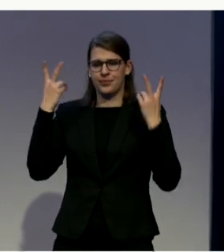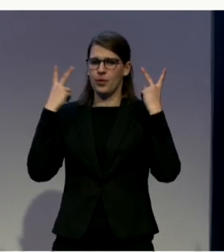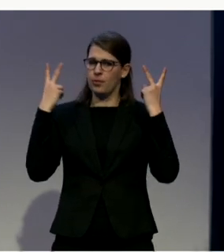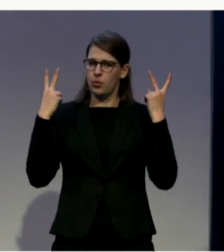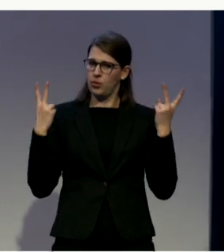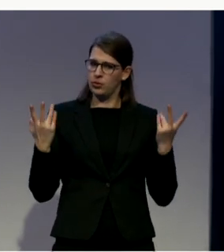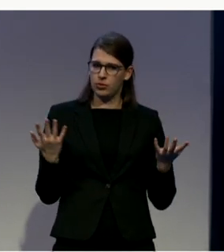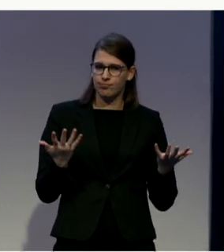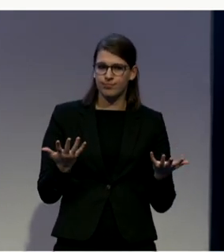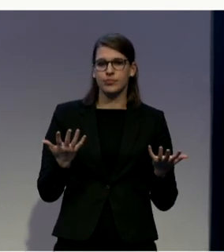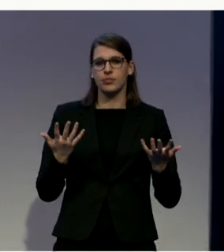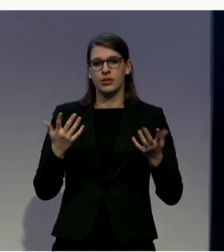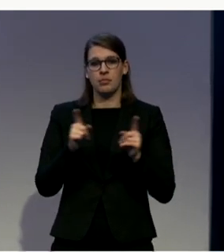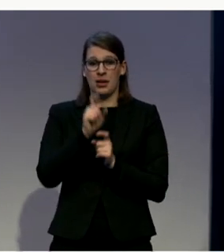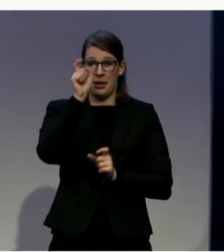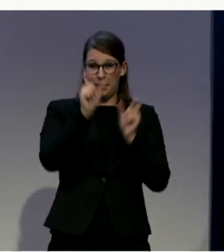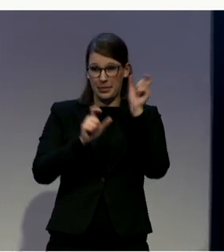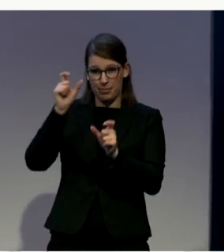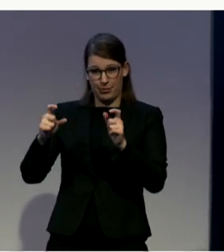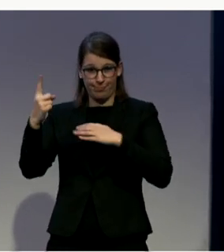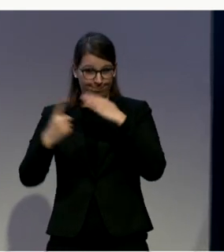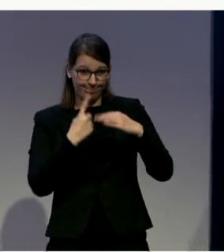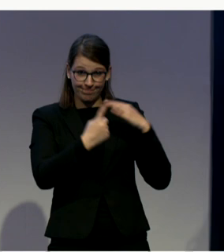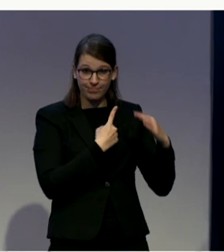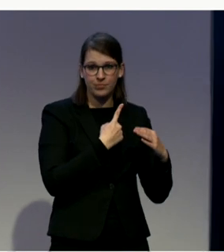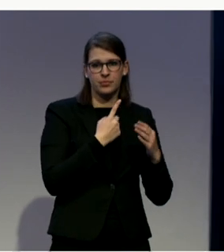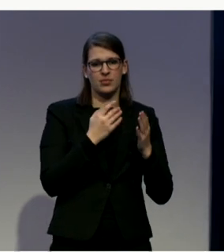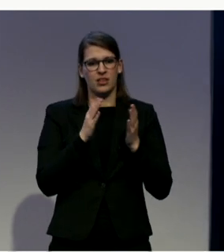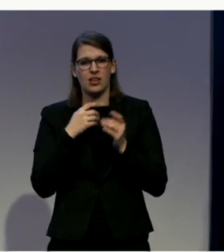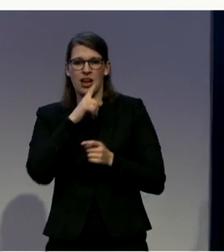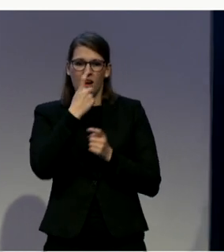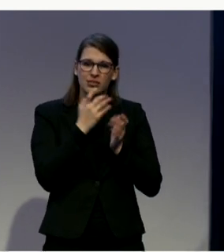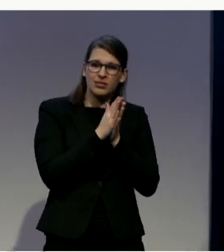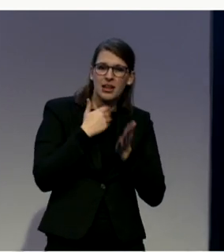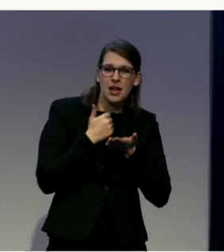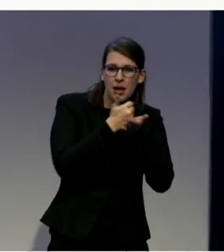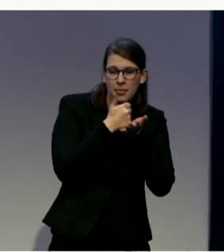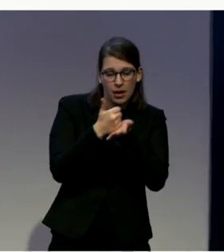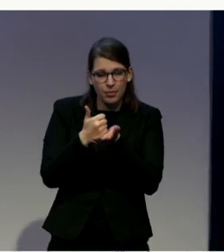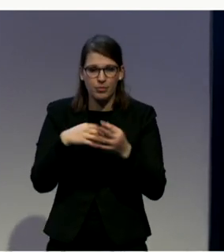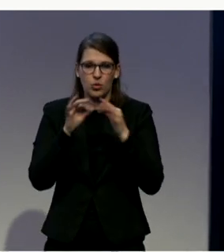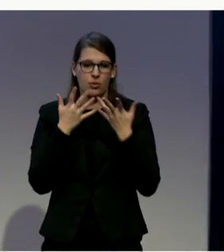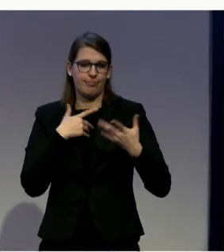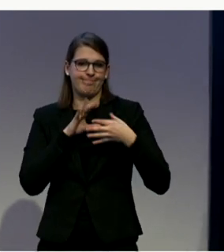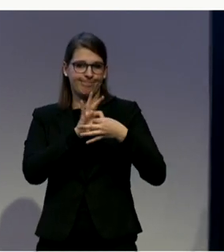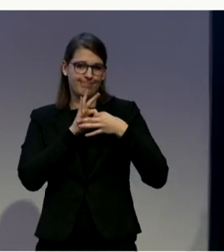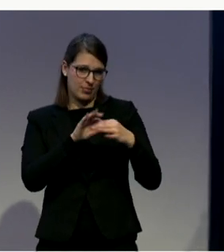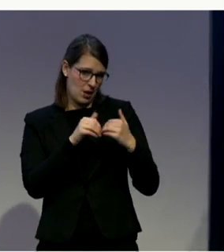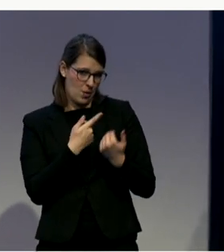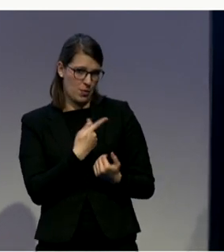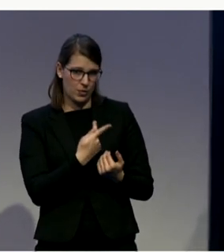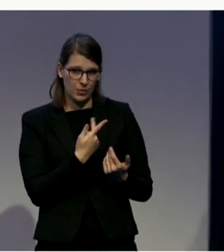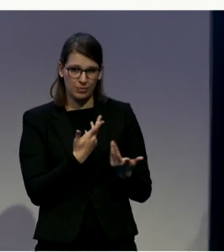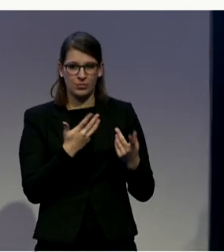people who come to us for help because there's a lot of mistrust with a lot of our